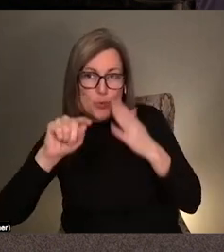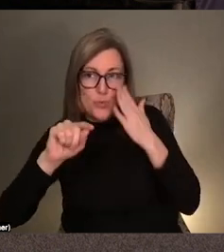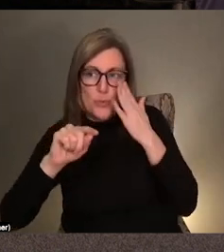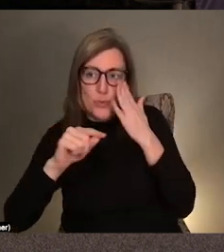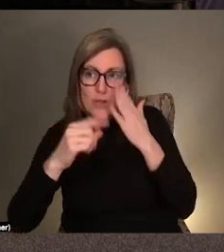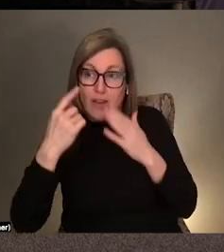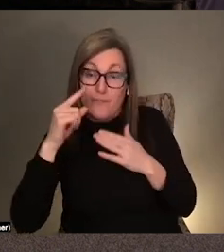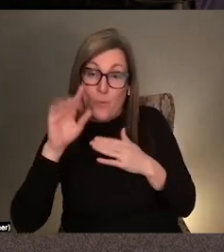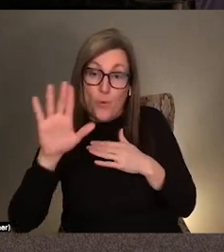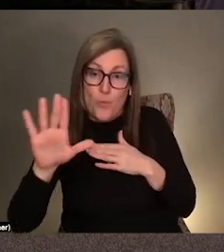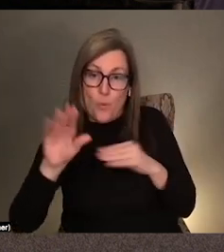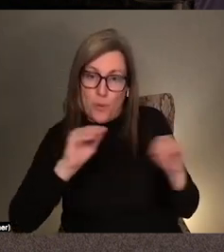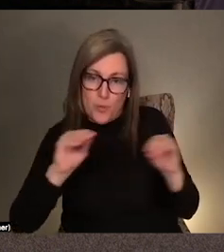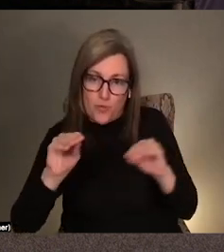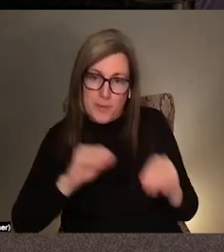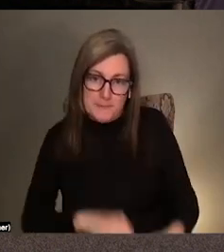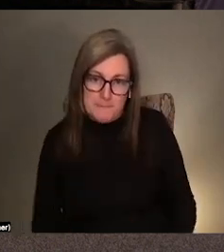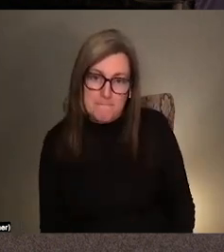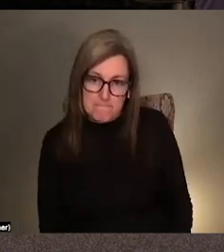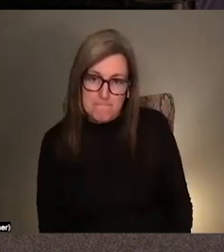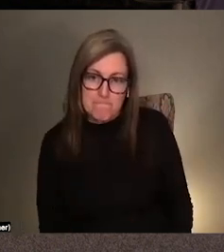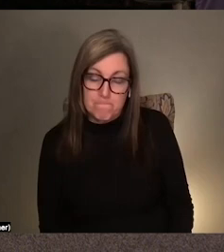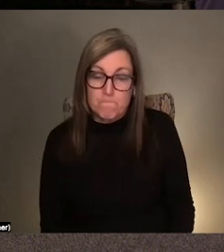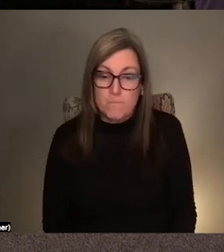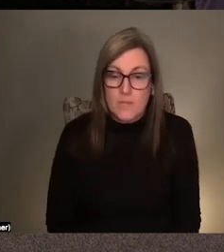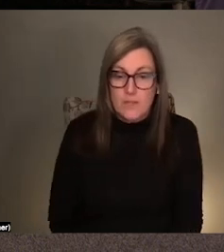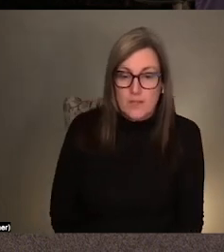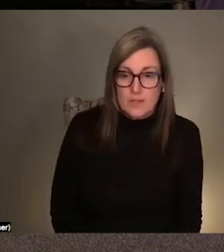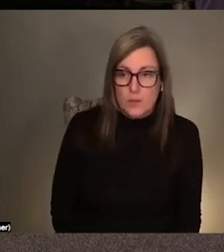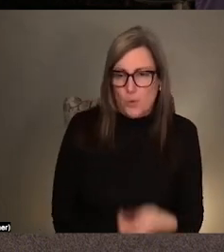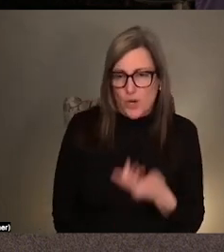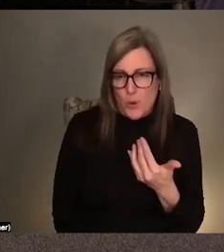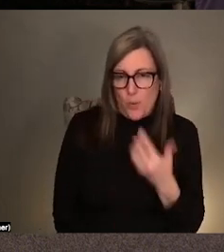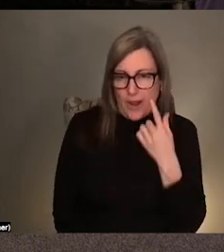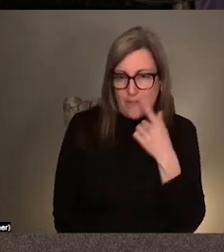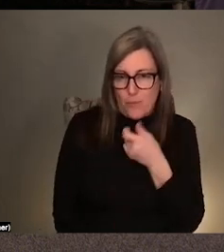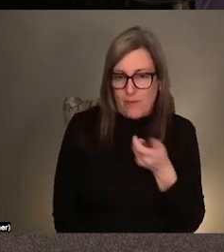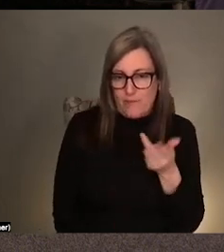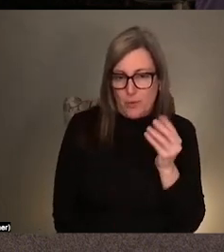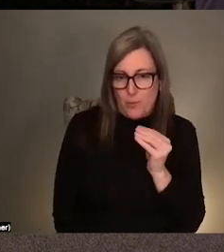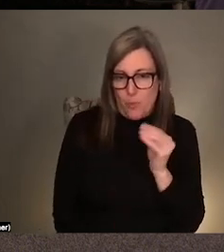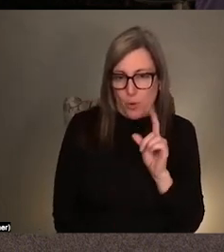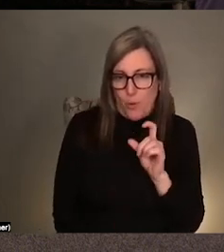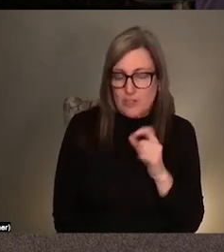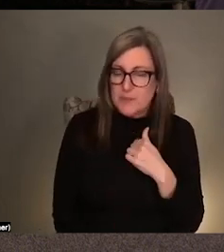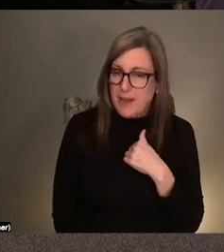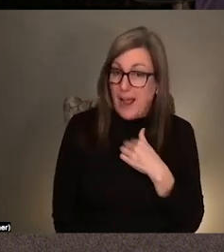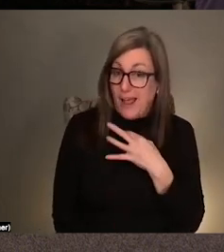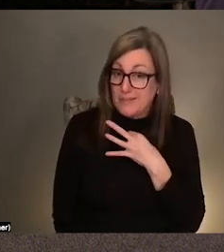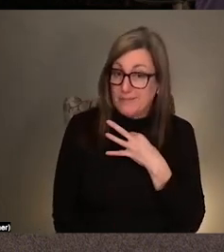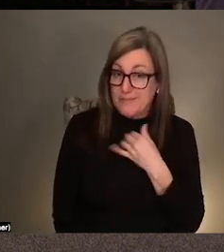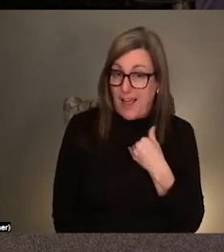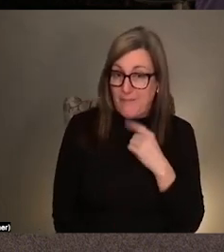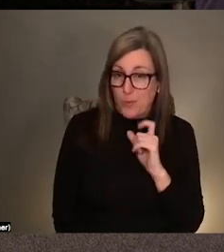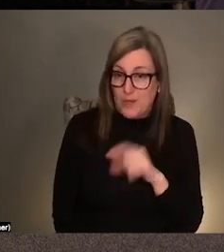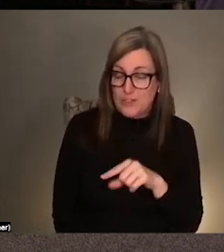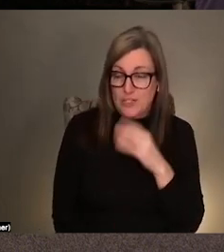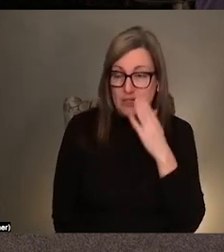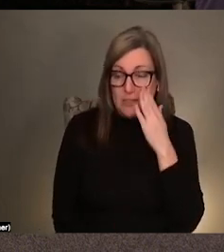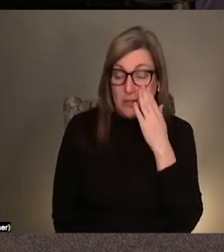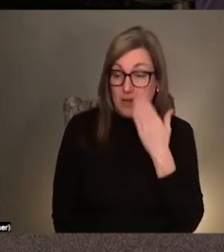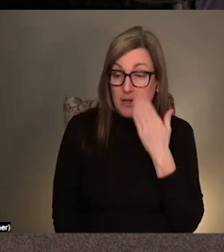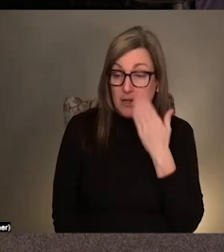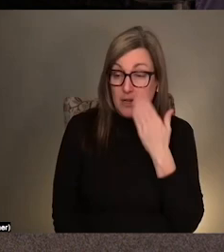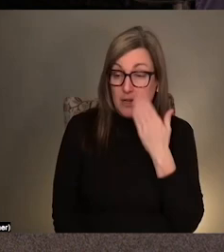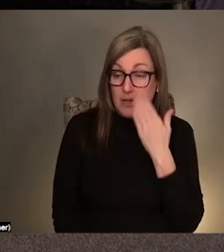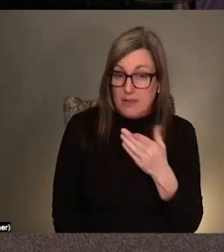your movement. Mm Um, we'll wait for a few more questions if they come in, but I also was curious, one thing that maybe you didn't, um,